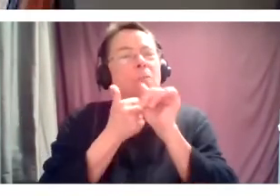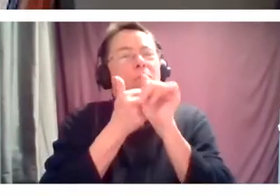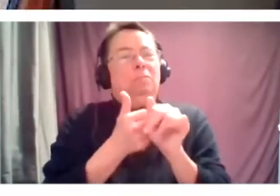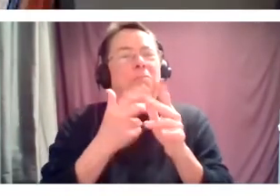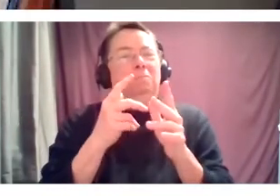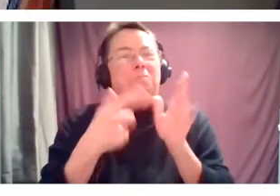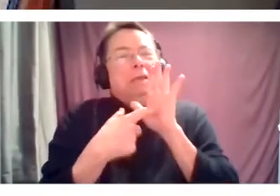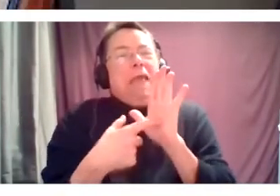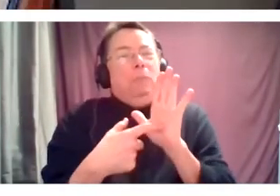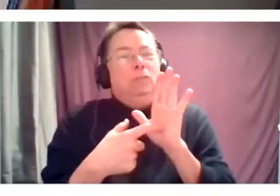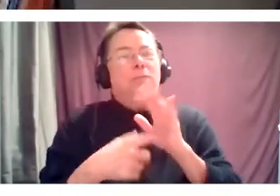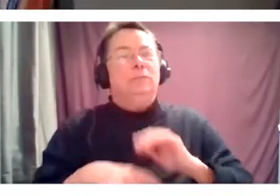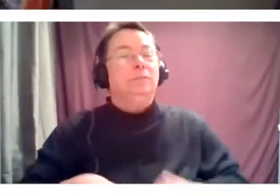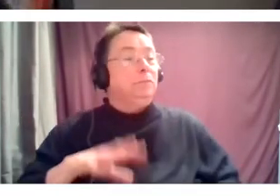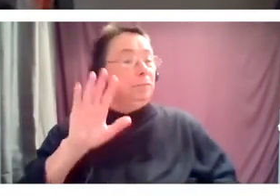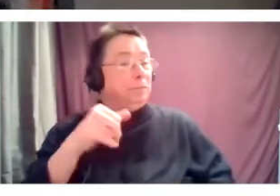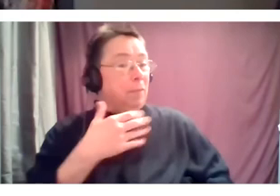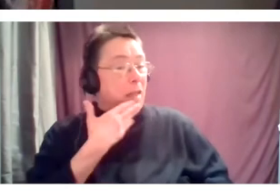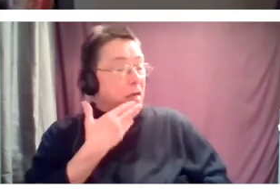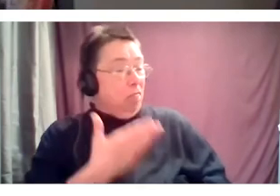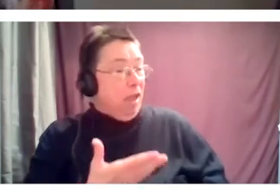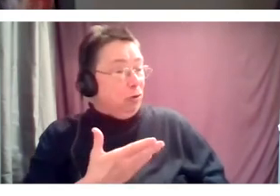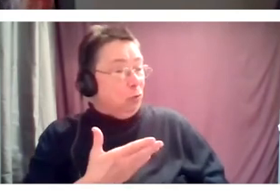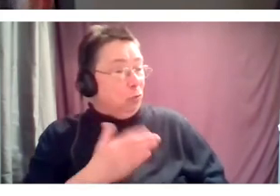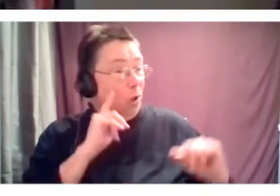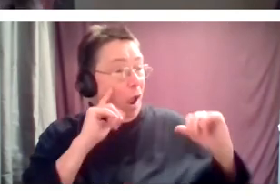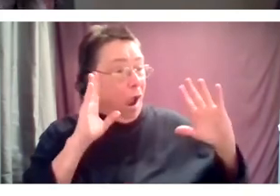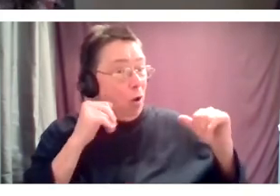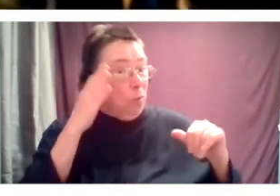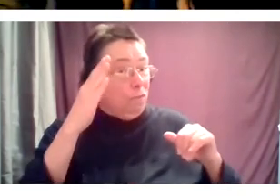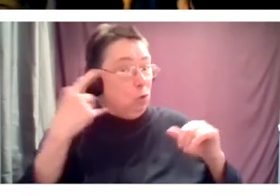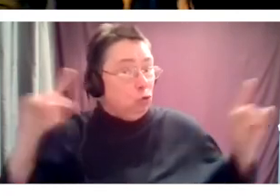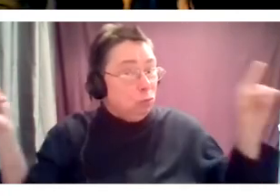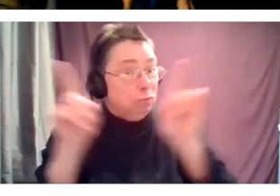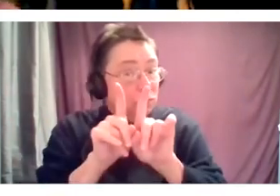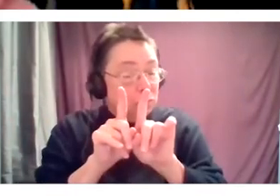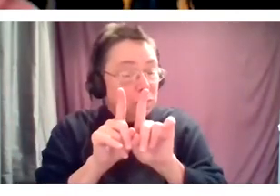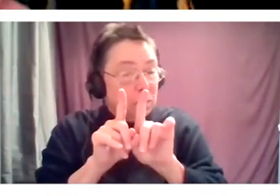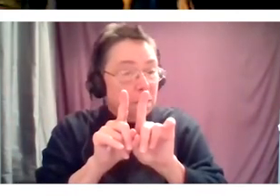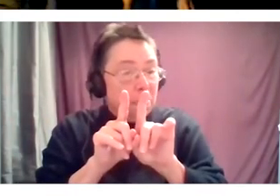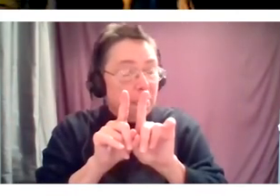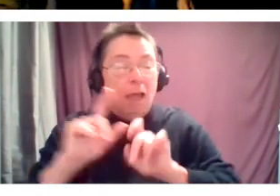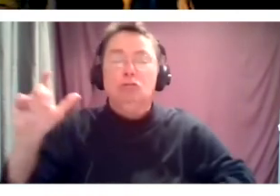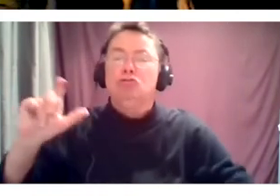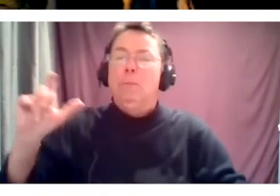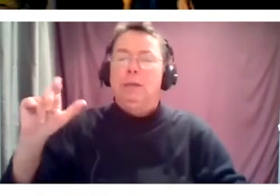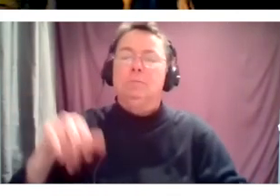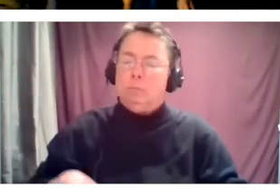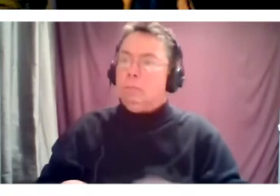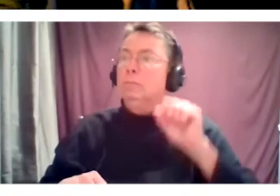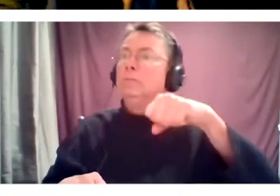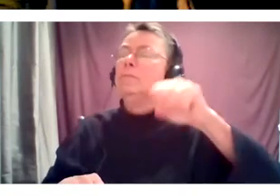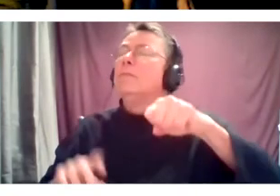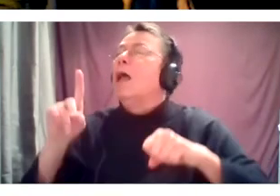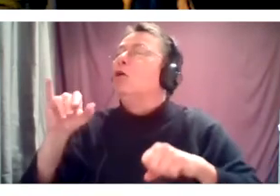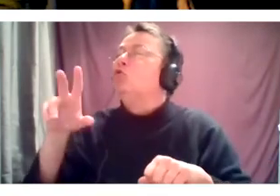you. Anyone else? A hope for the future when we can be close to each other again. Sharmin? Yeah, think following on what Dawn just said is I said, I look forward